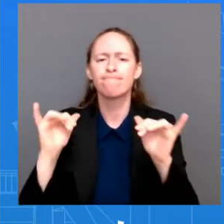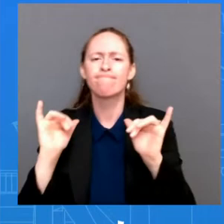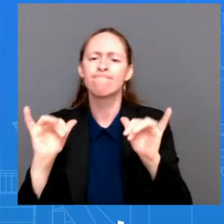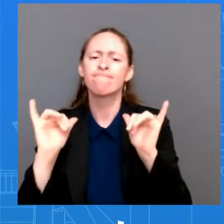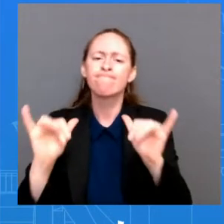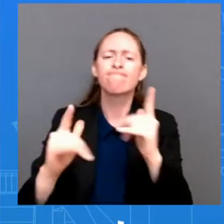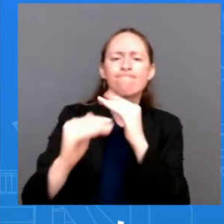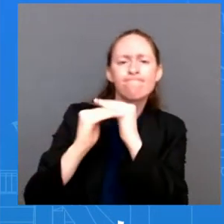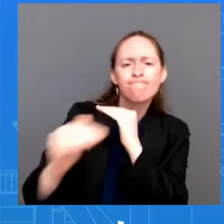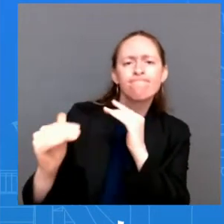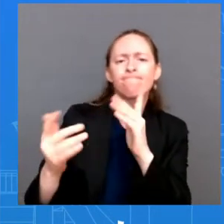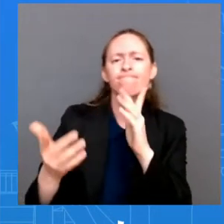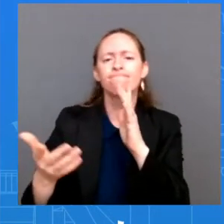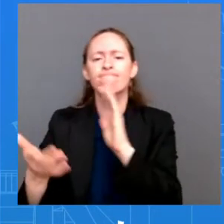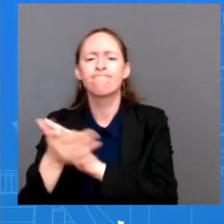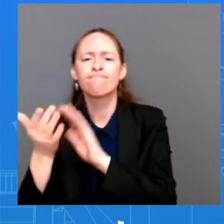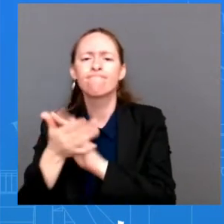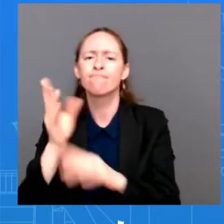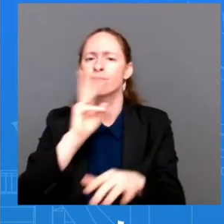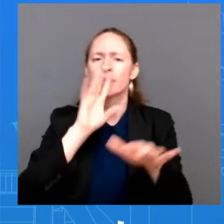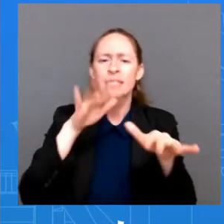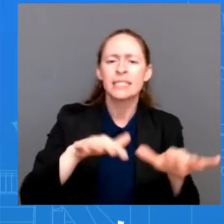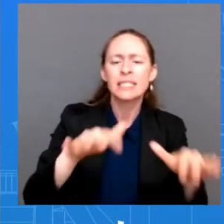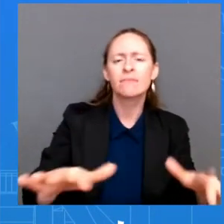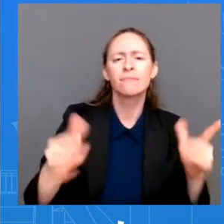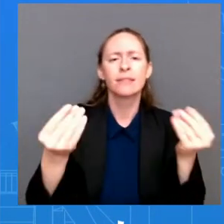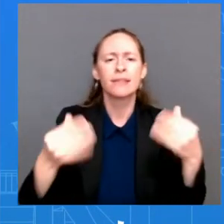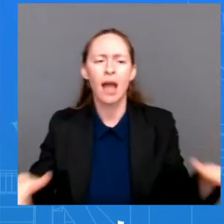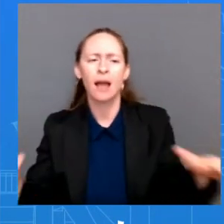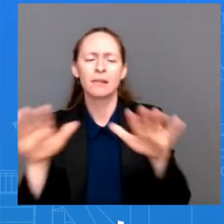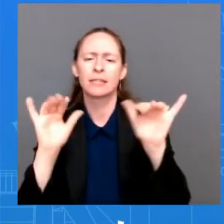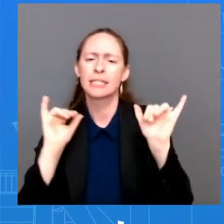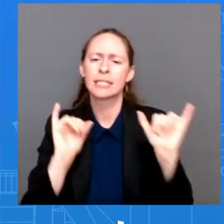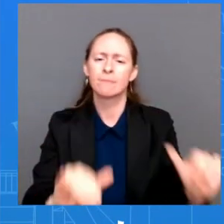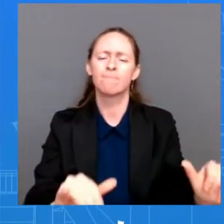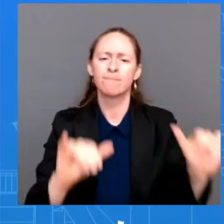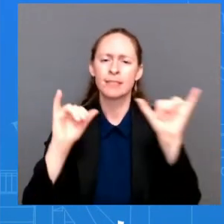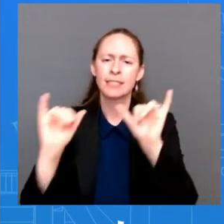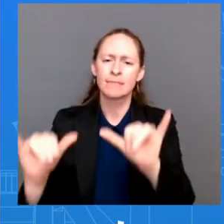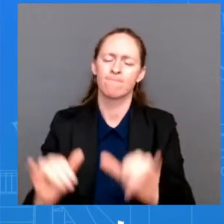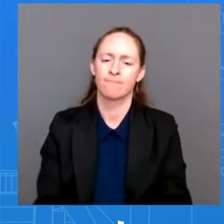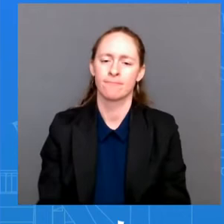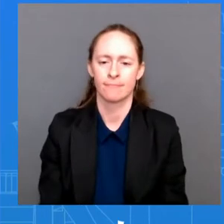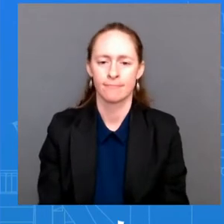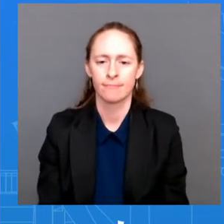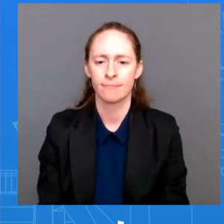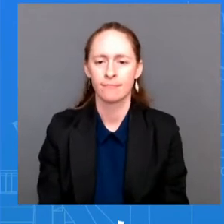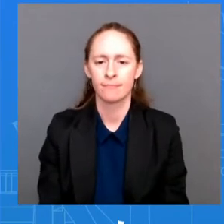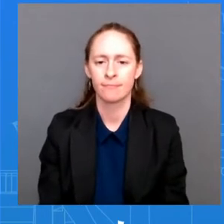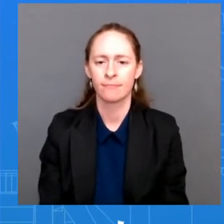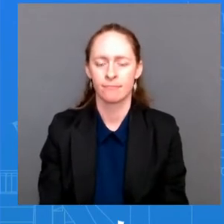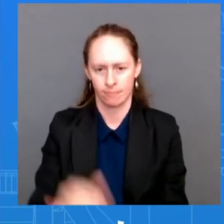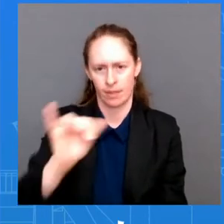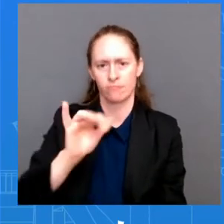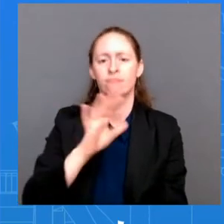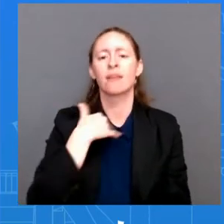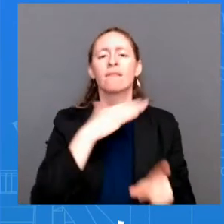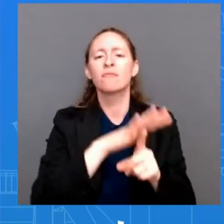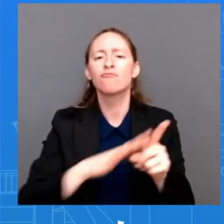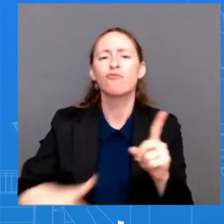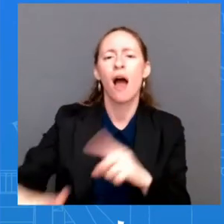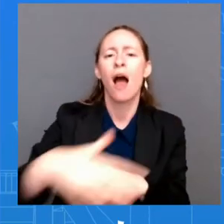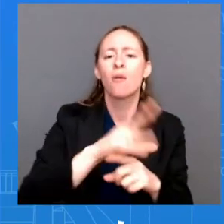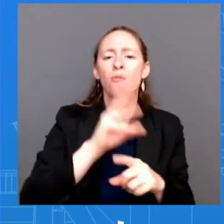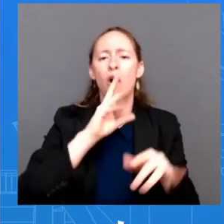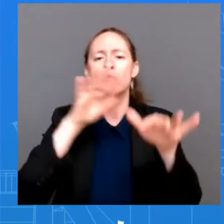decades. We will continue to support cross-strait peace, stability, support Taiwan, course, defend a free